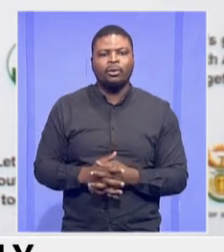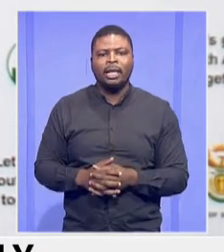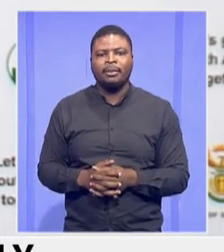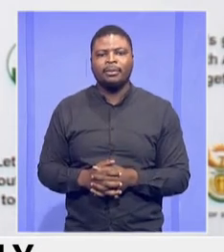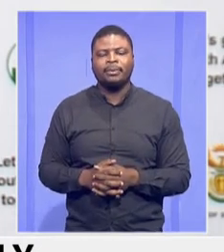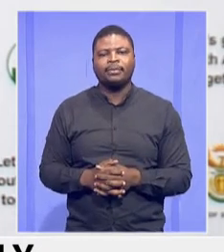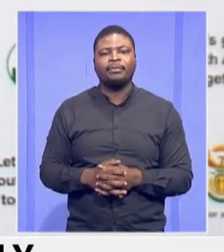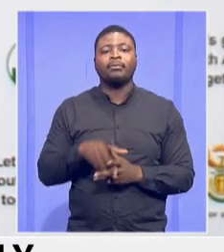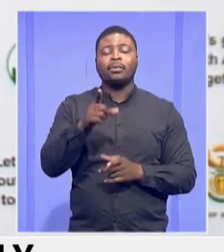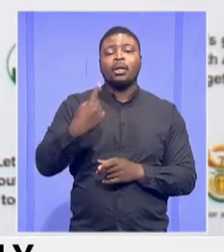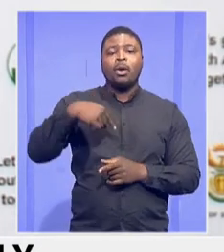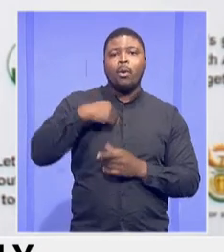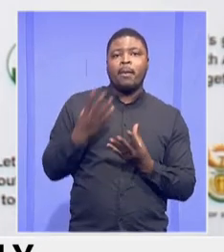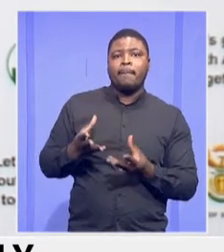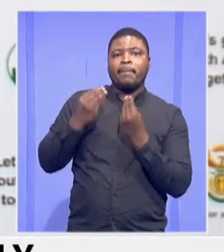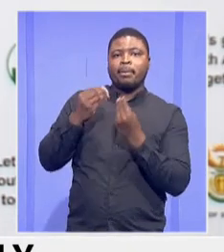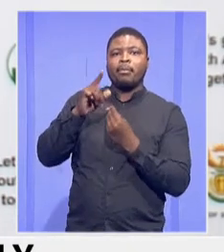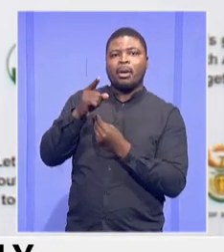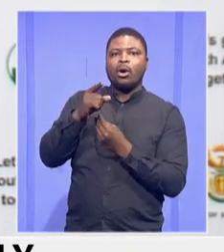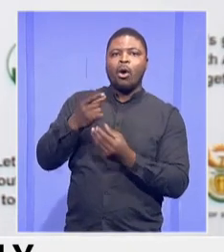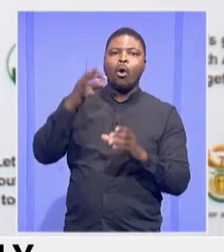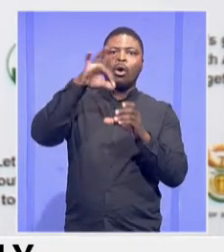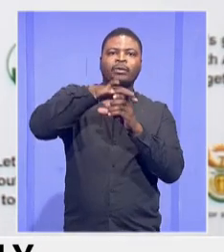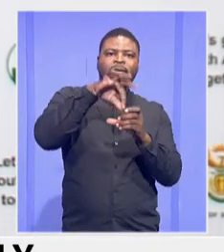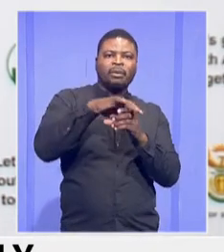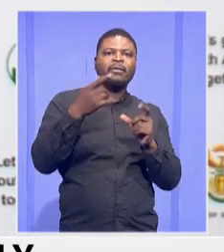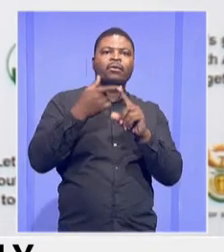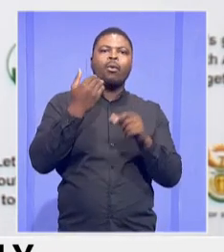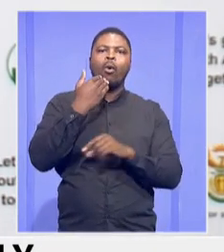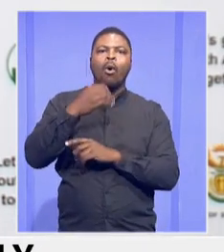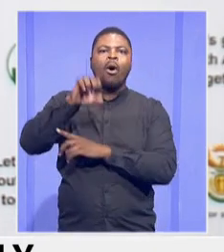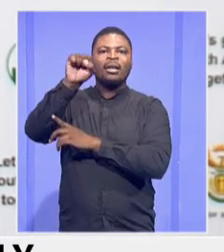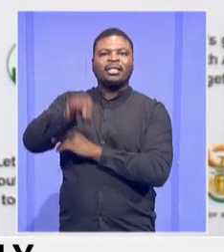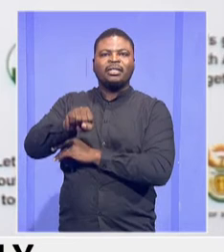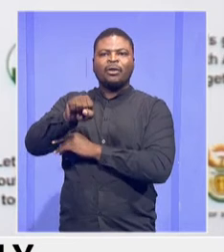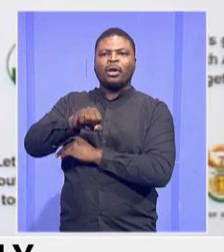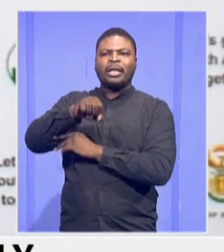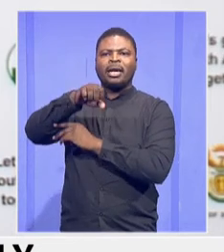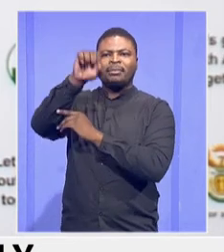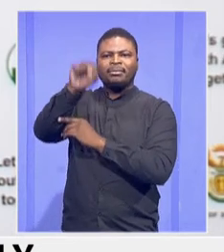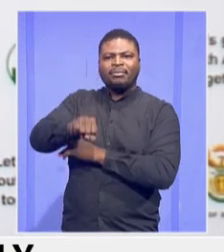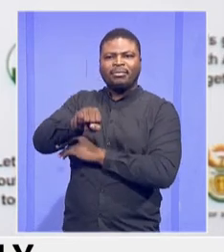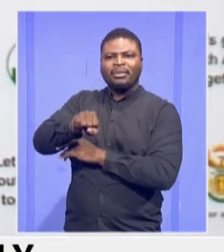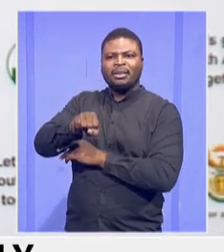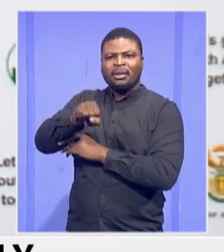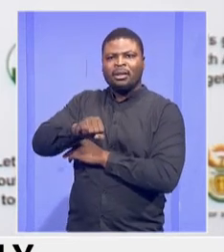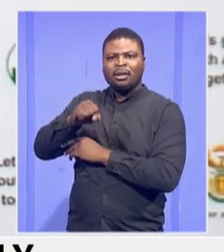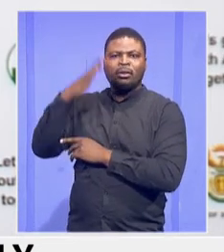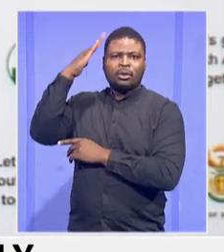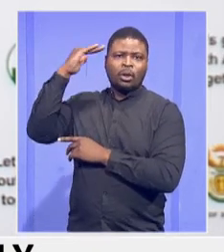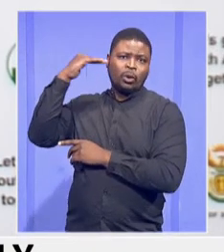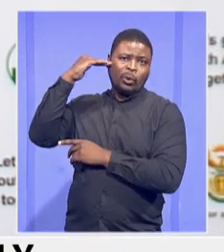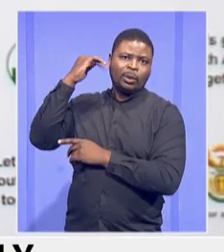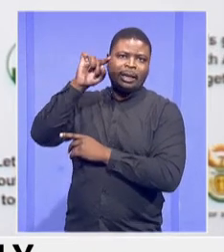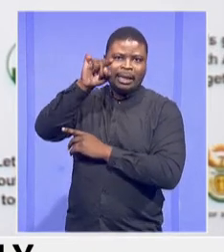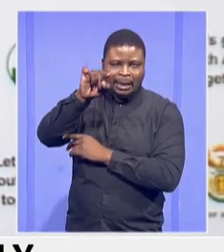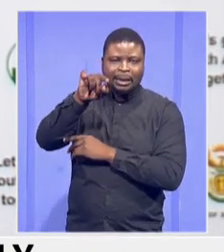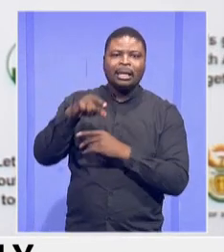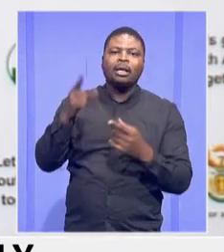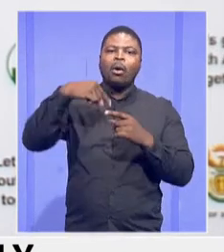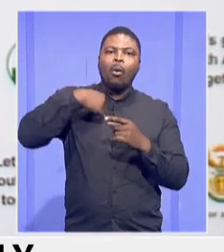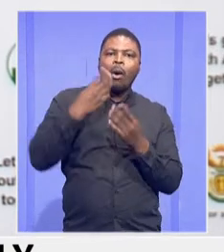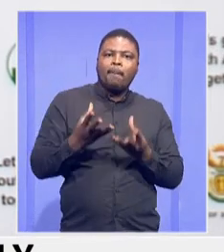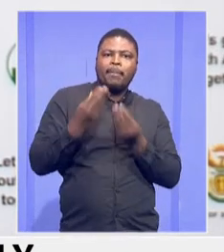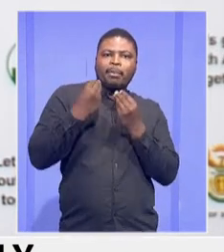from donors. South Korea is one of those, and many other foreign missions, and we've indicated